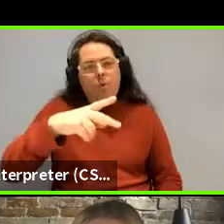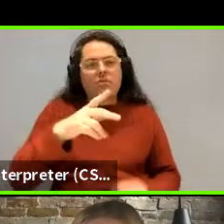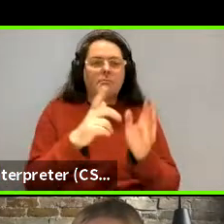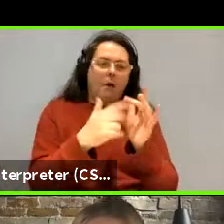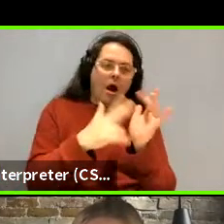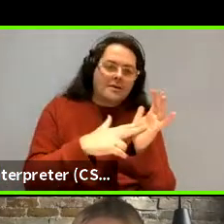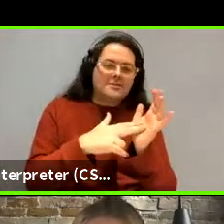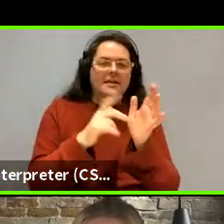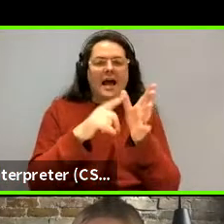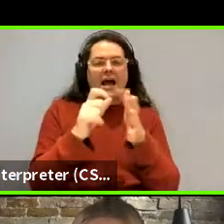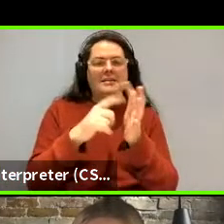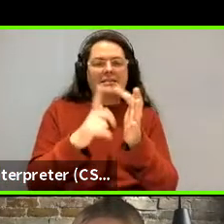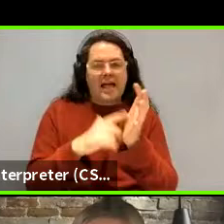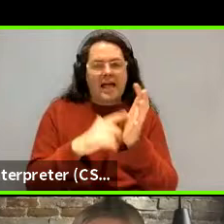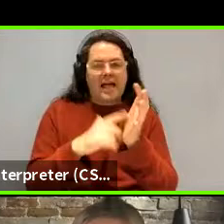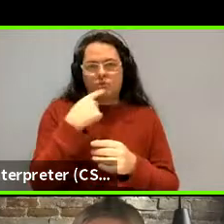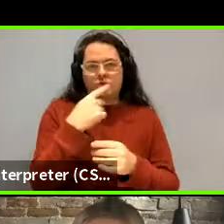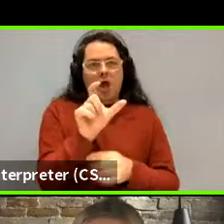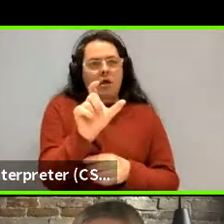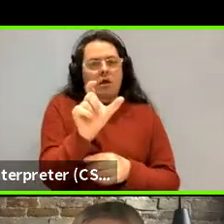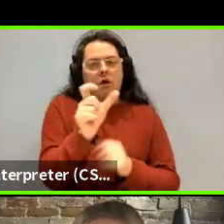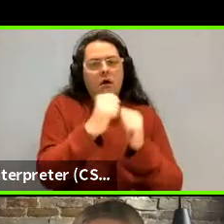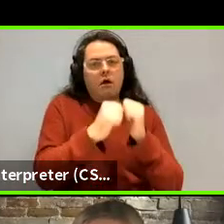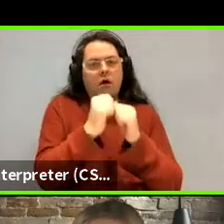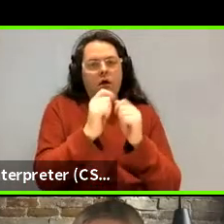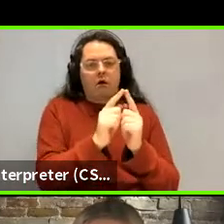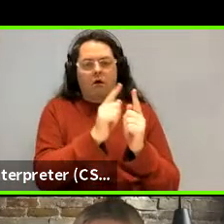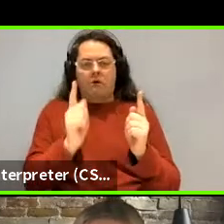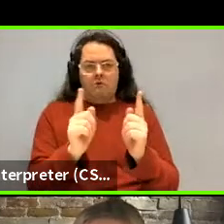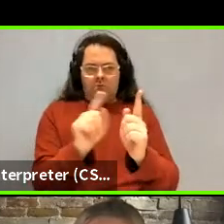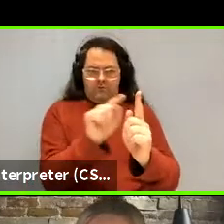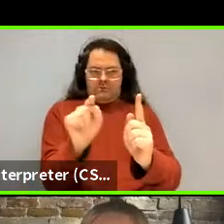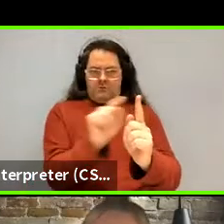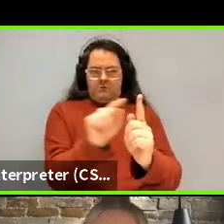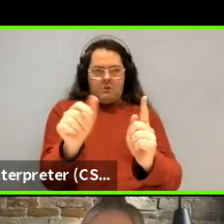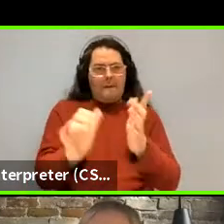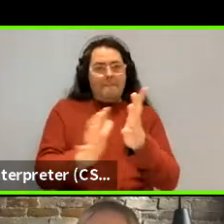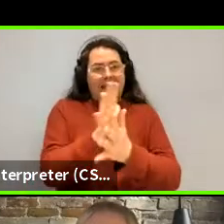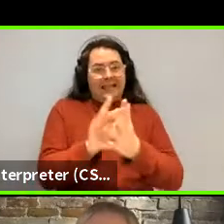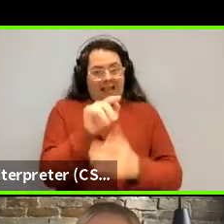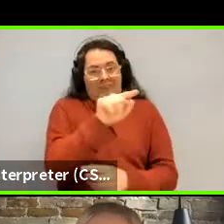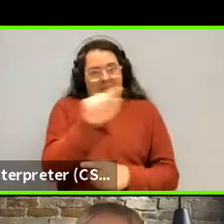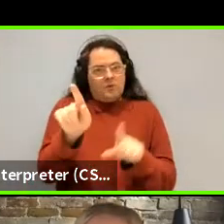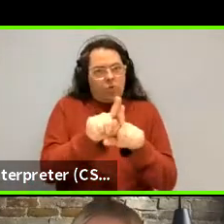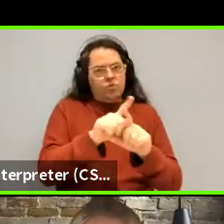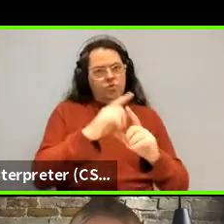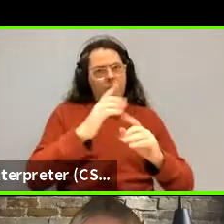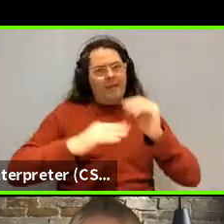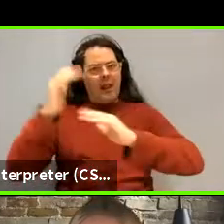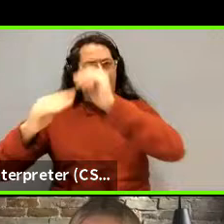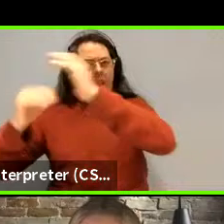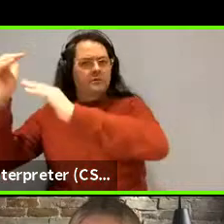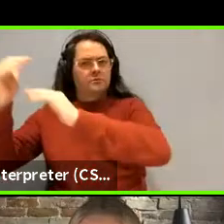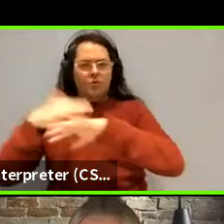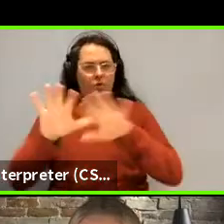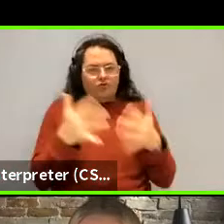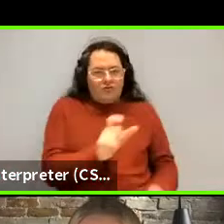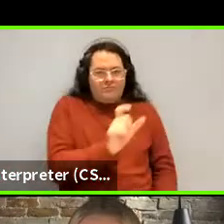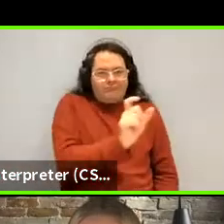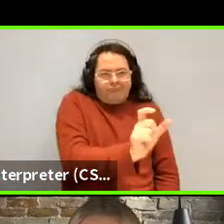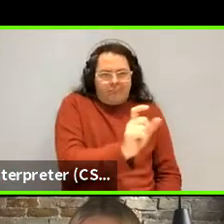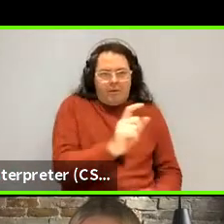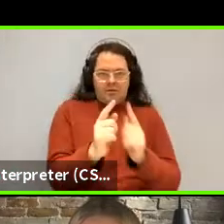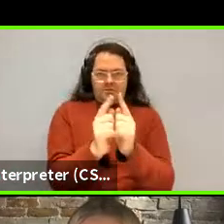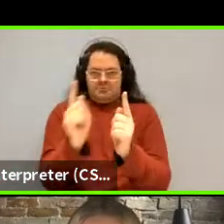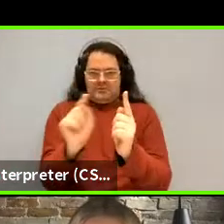have meaning, uh, uh, you know, which are kind of the building blocks also. And so it's not like, you know, they, they come with their